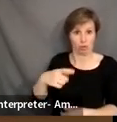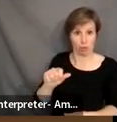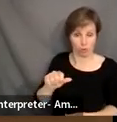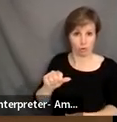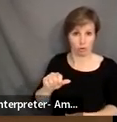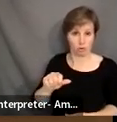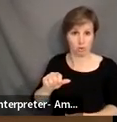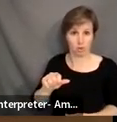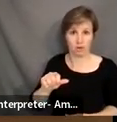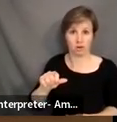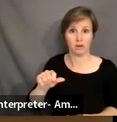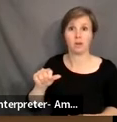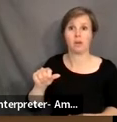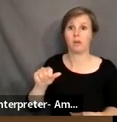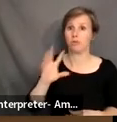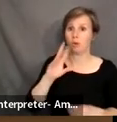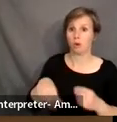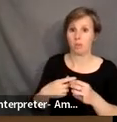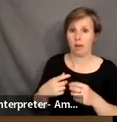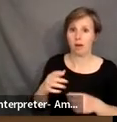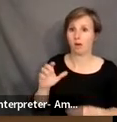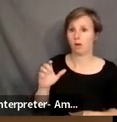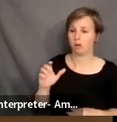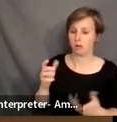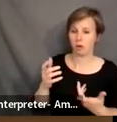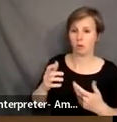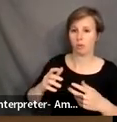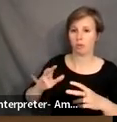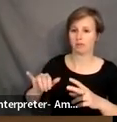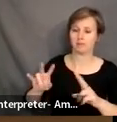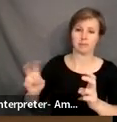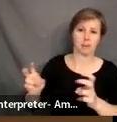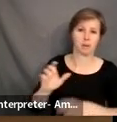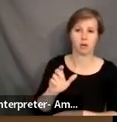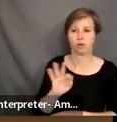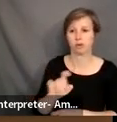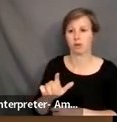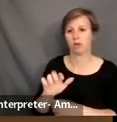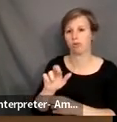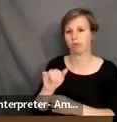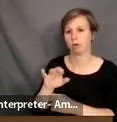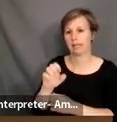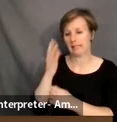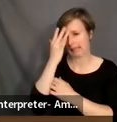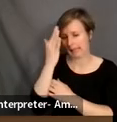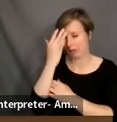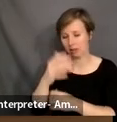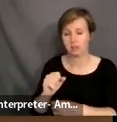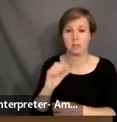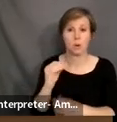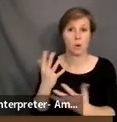current attack on critical race theory. I will just mention two things I want to focus on.